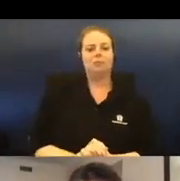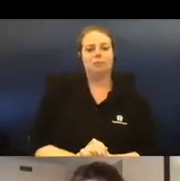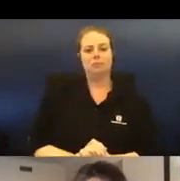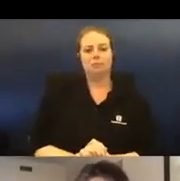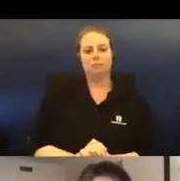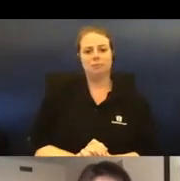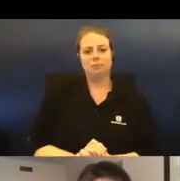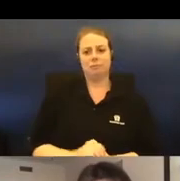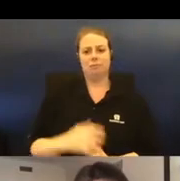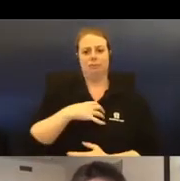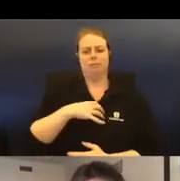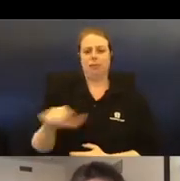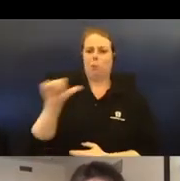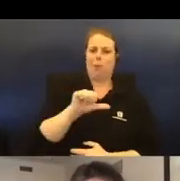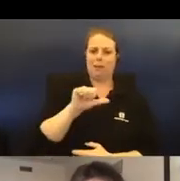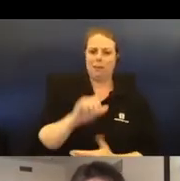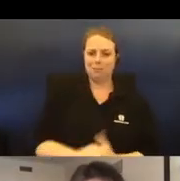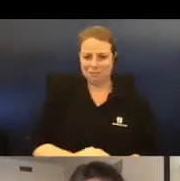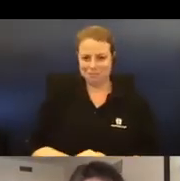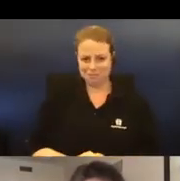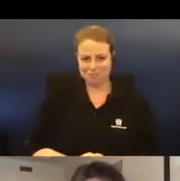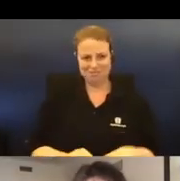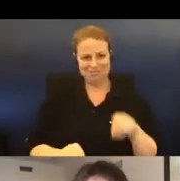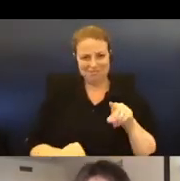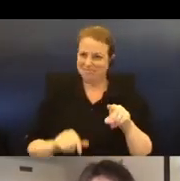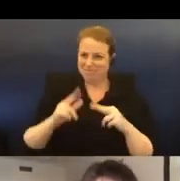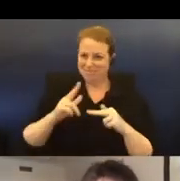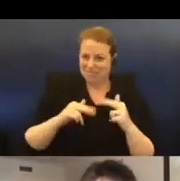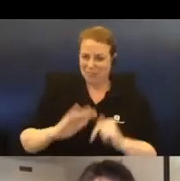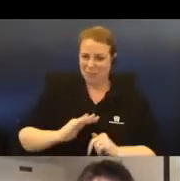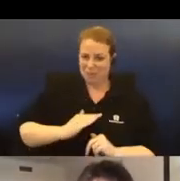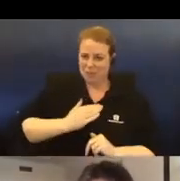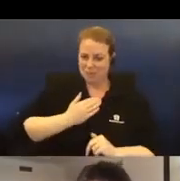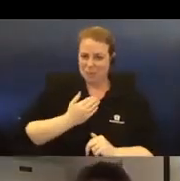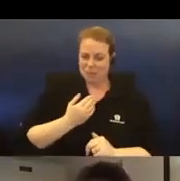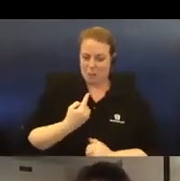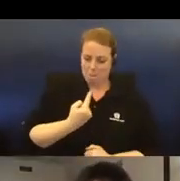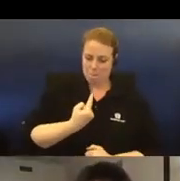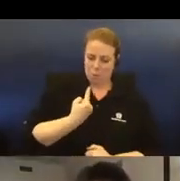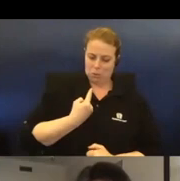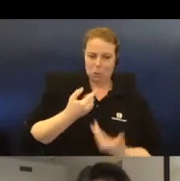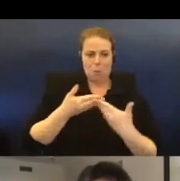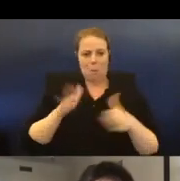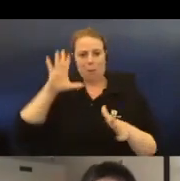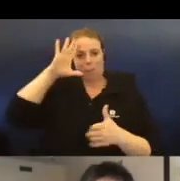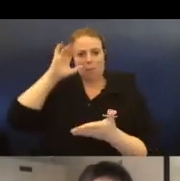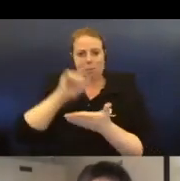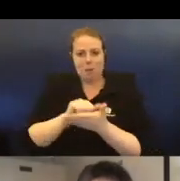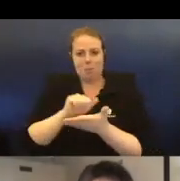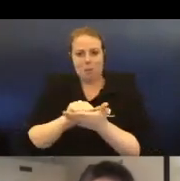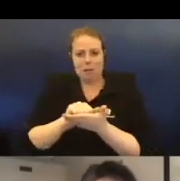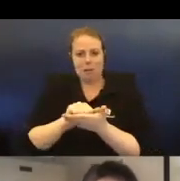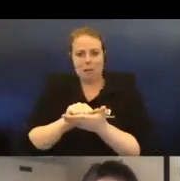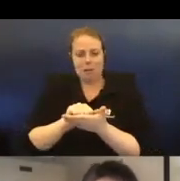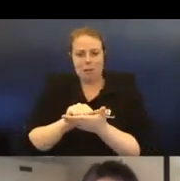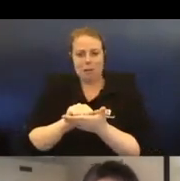Oh, I'll go back. Here, I developed an interest in personal public memory and the inadequacy of our burial sites